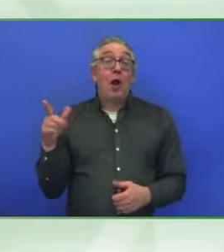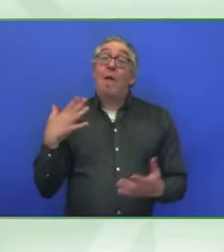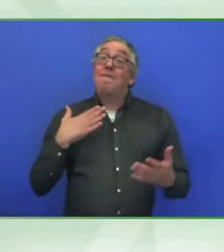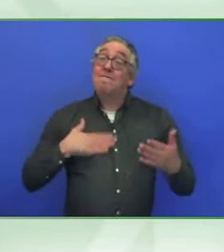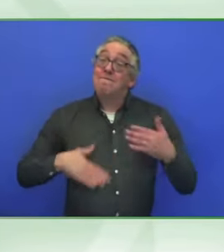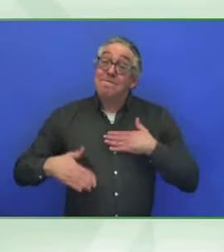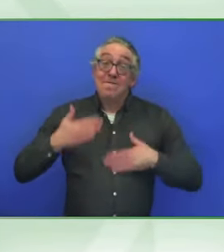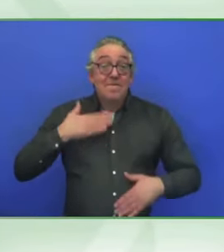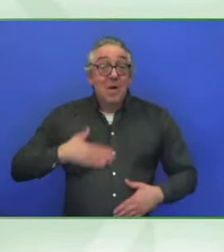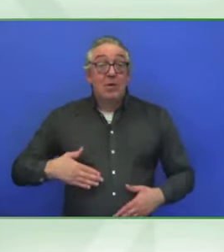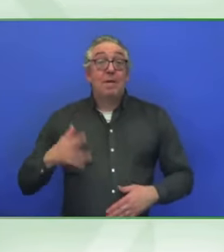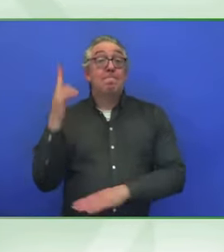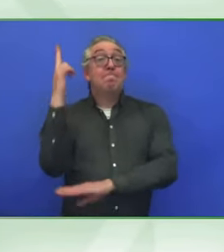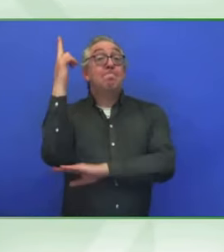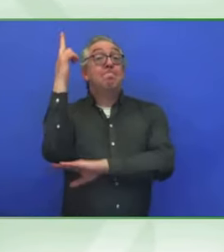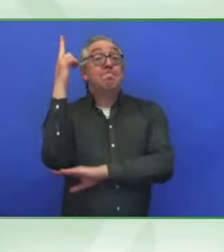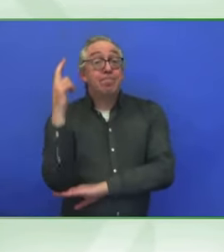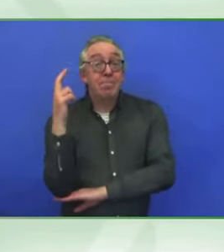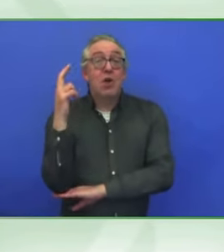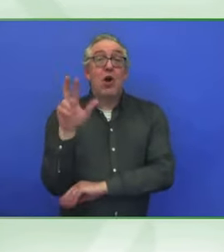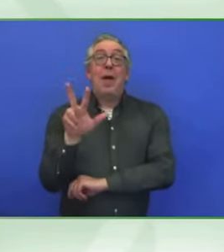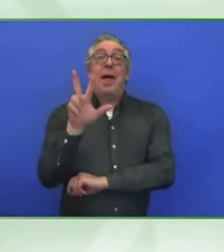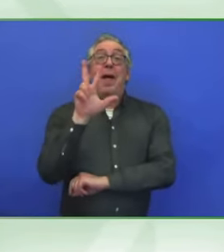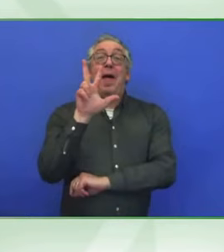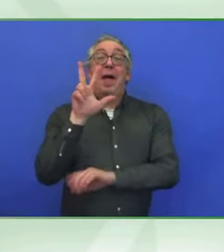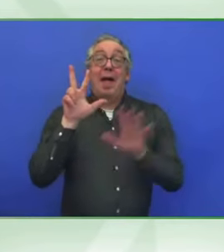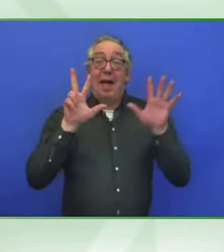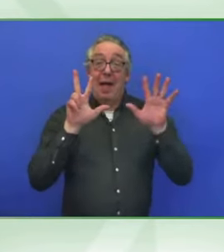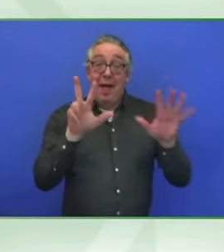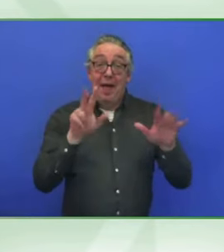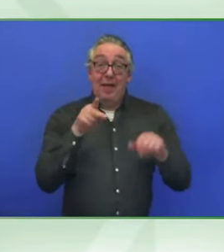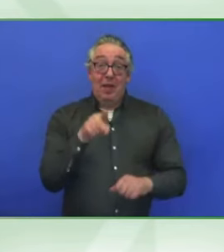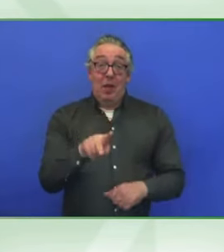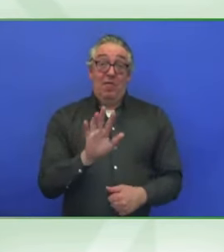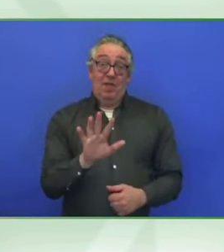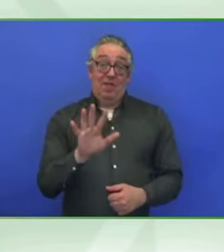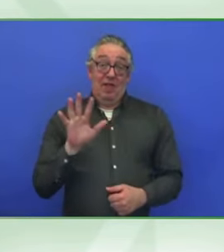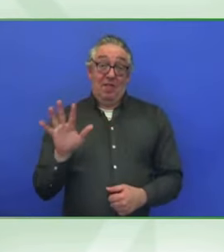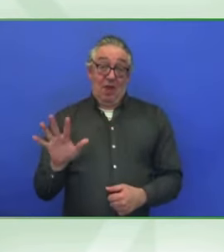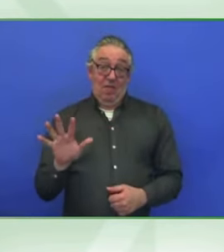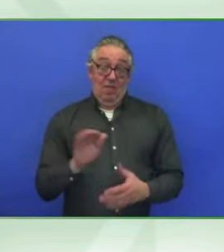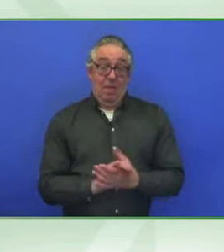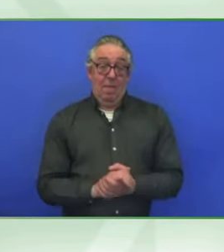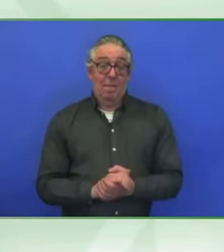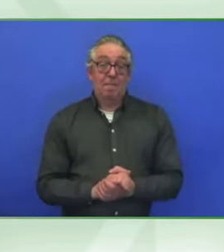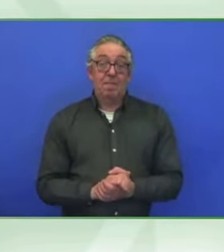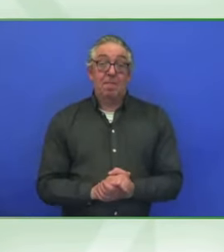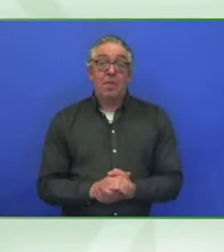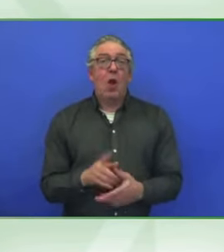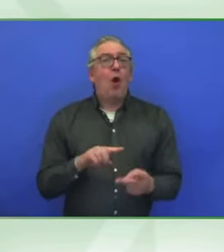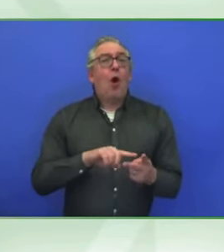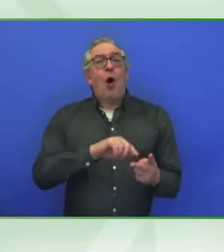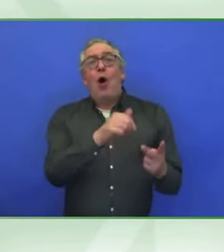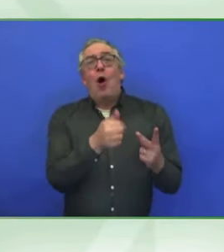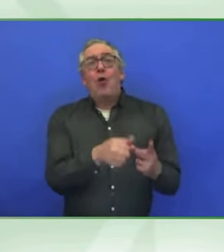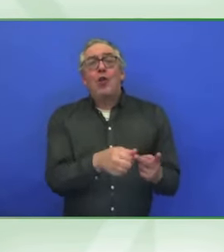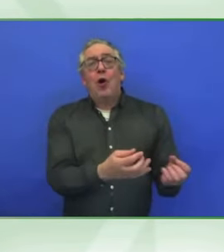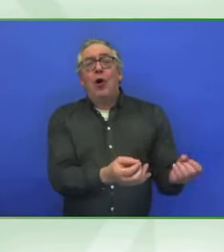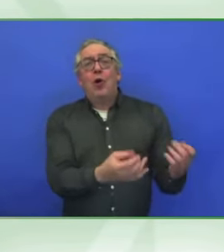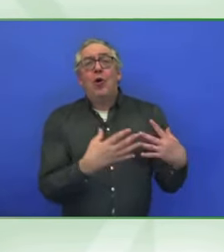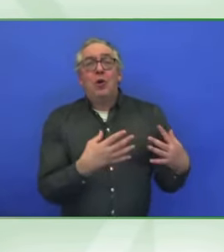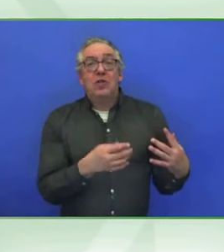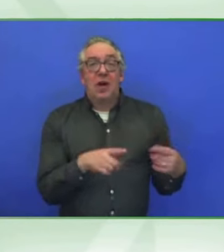.55 on the dot. The other thing we're getting feedback from today is we're all really tired.